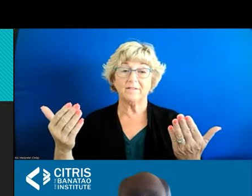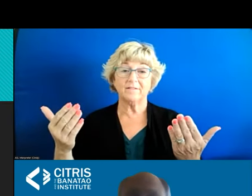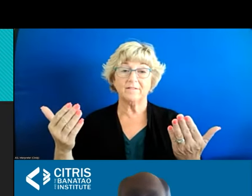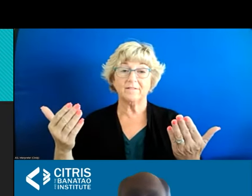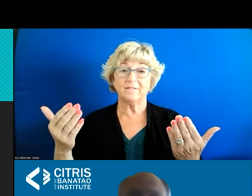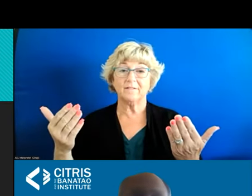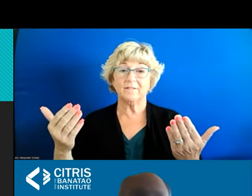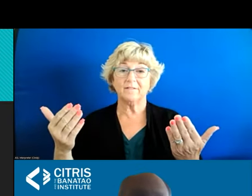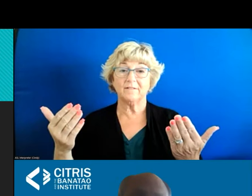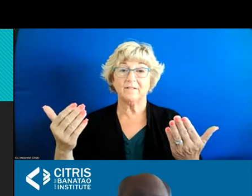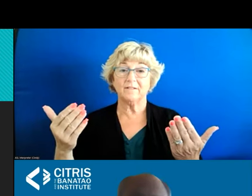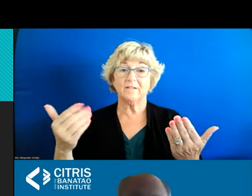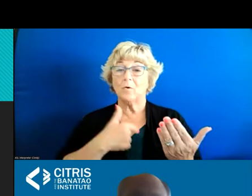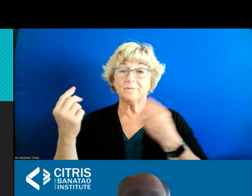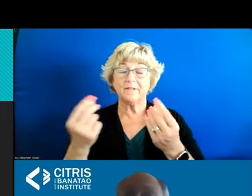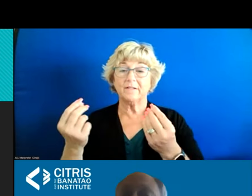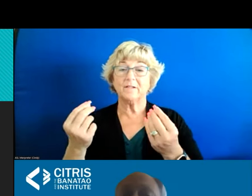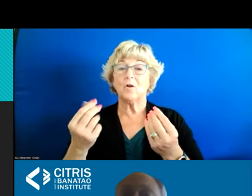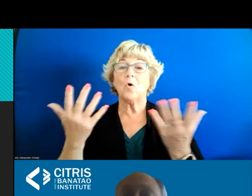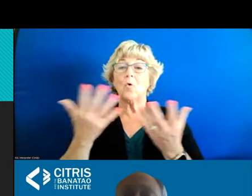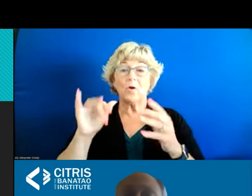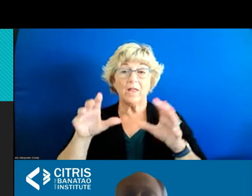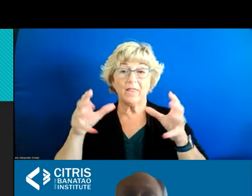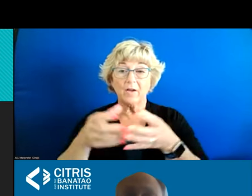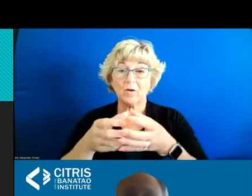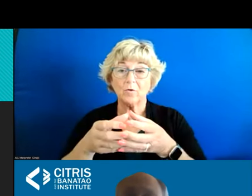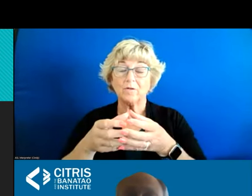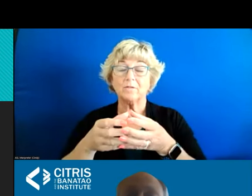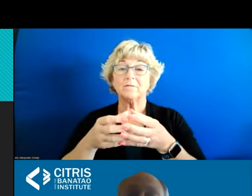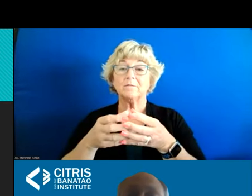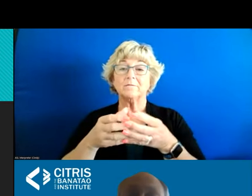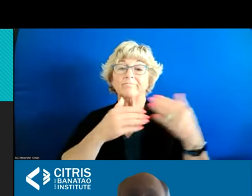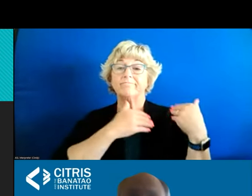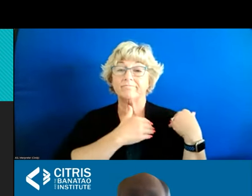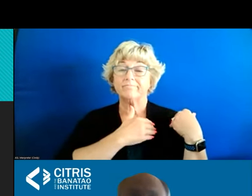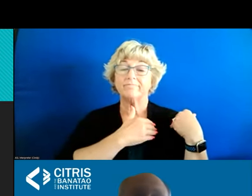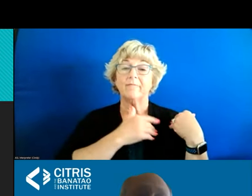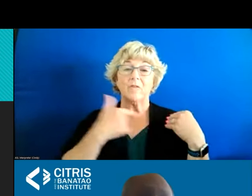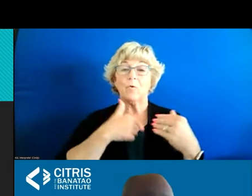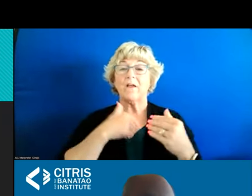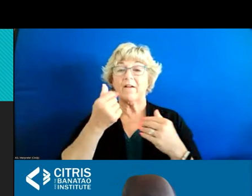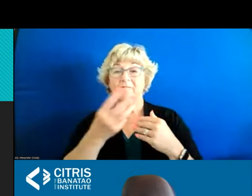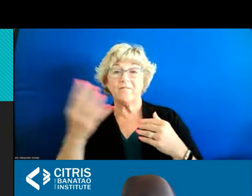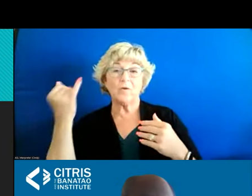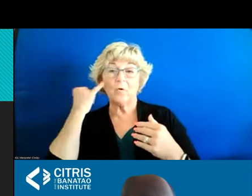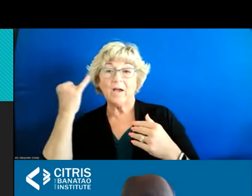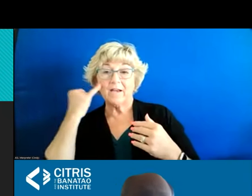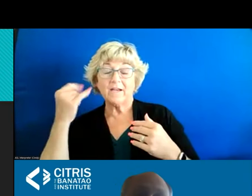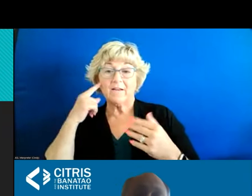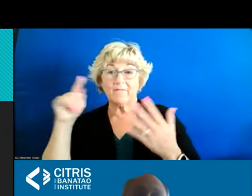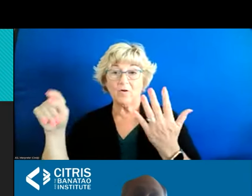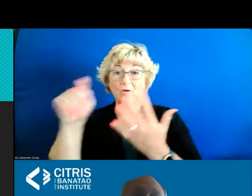aging subcommittee what this group has been charged to do and we've laid out a a few ideas for everyone's consideration